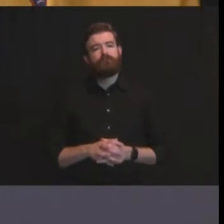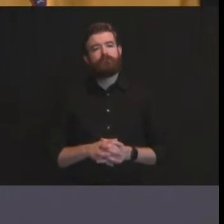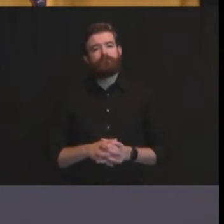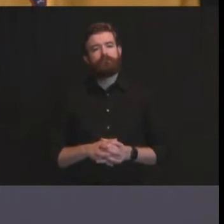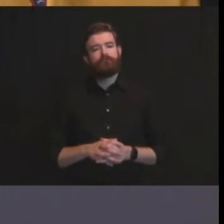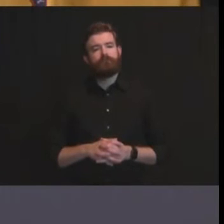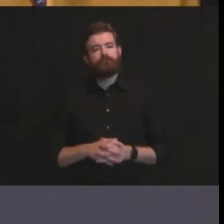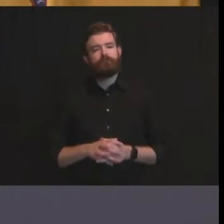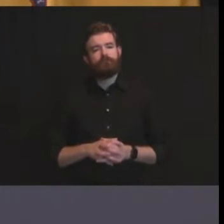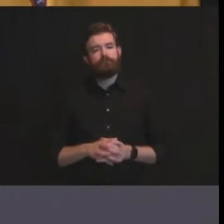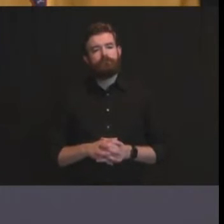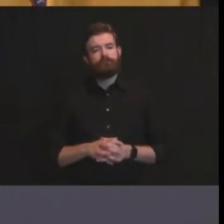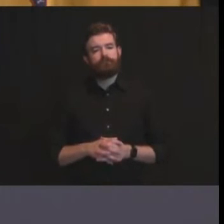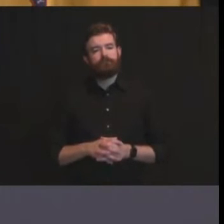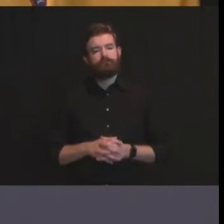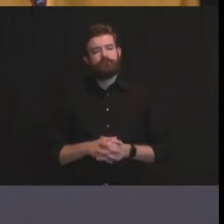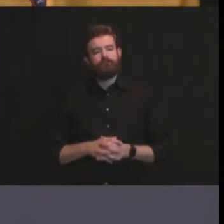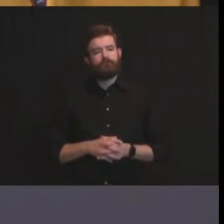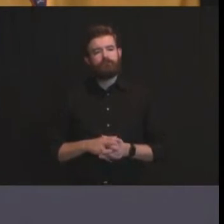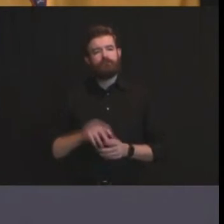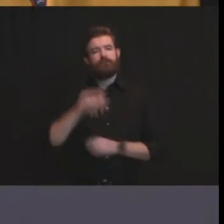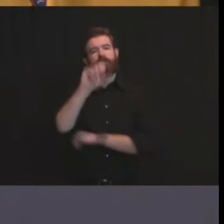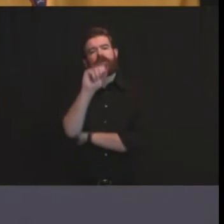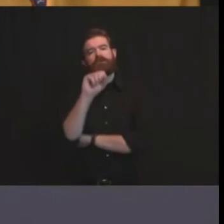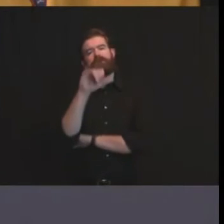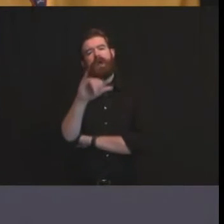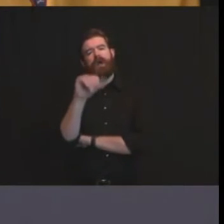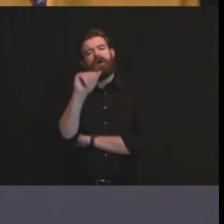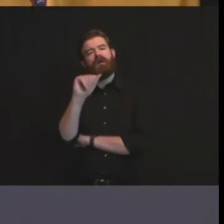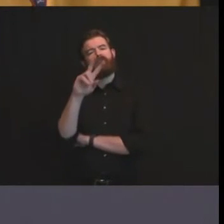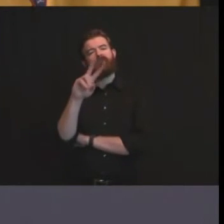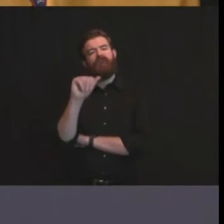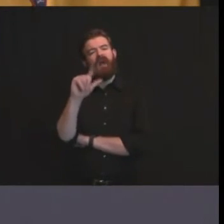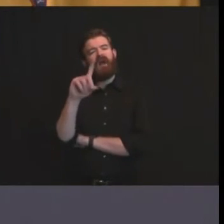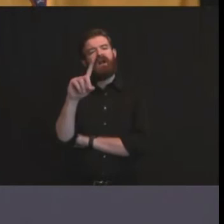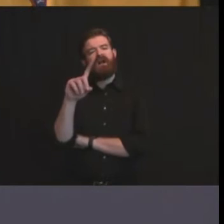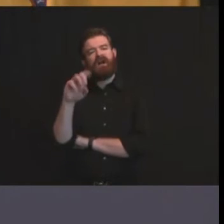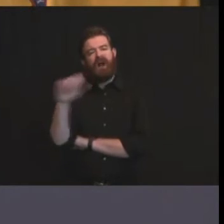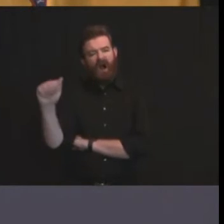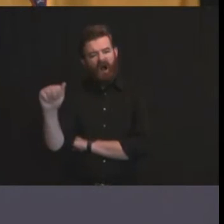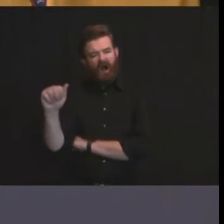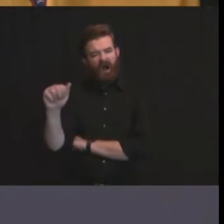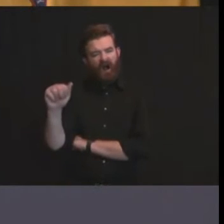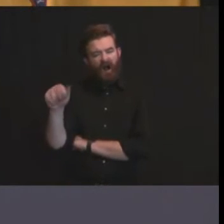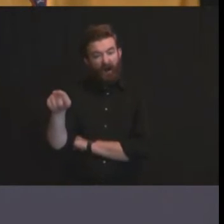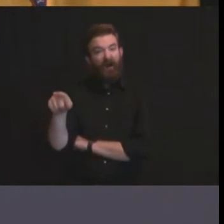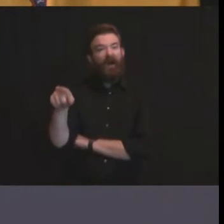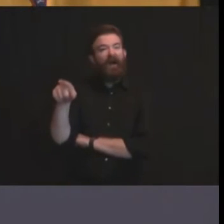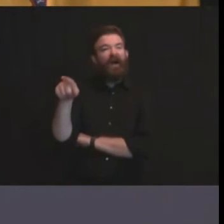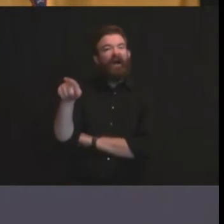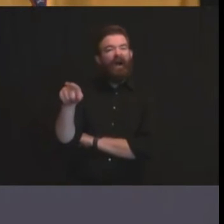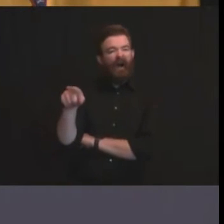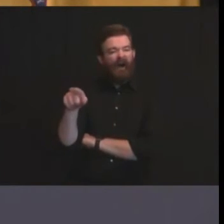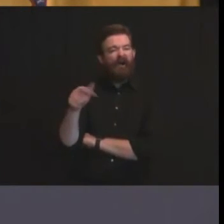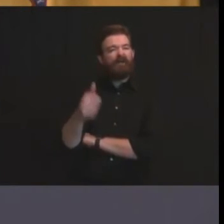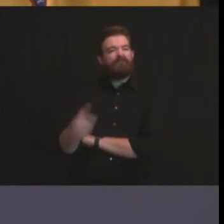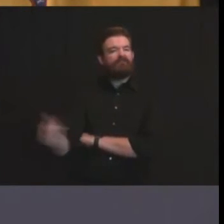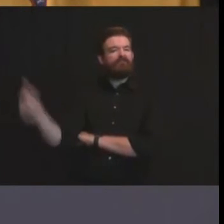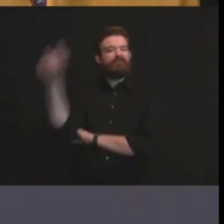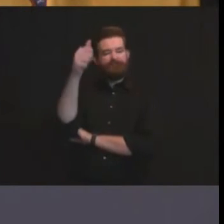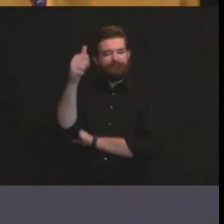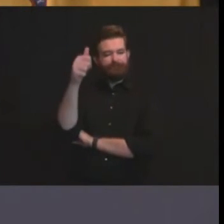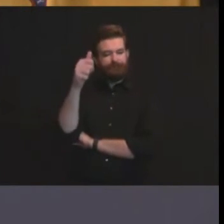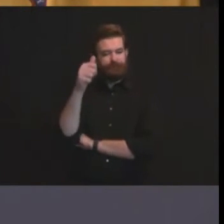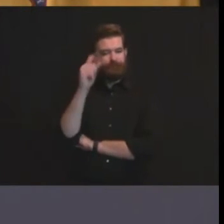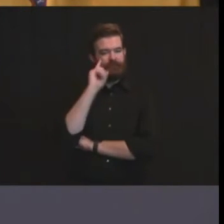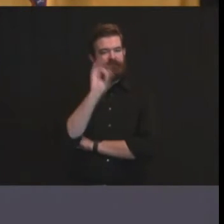director for the the commission uh and that represents um uh some a significant step in the right